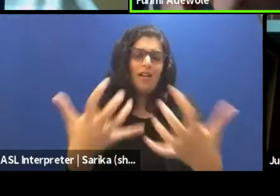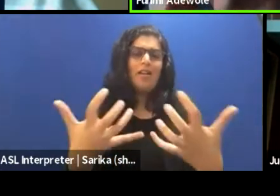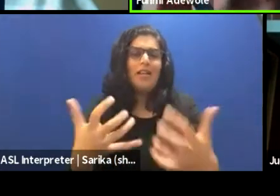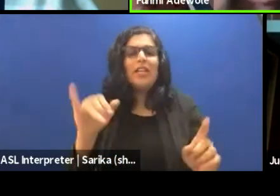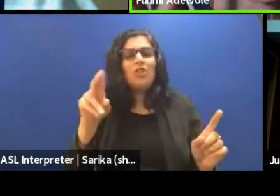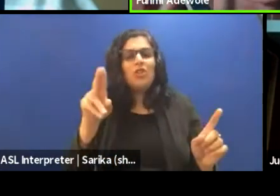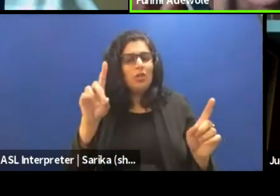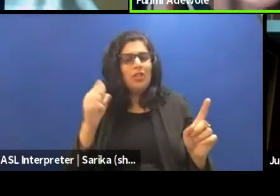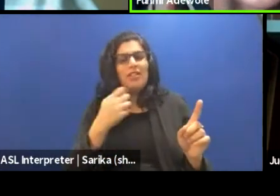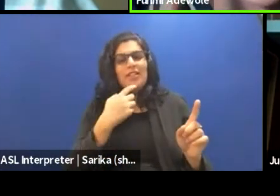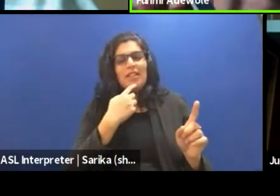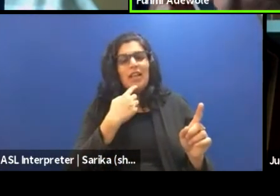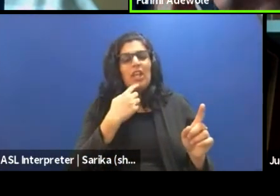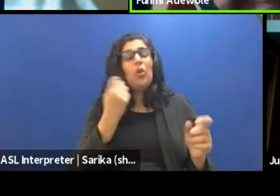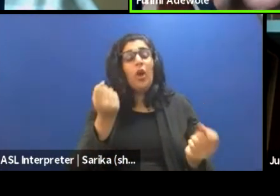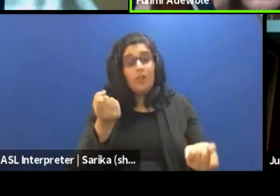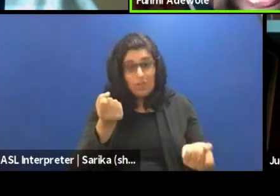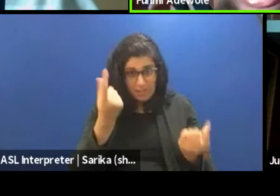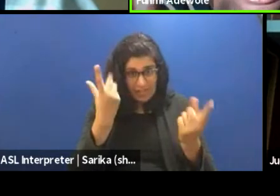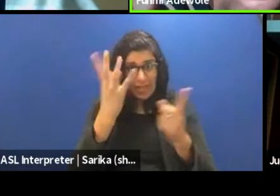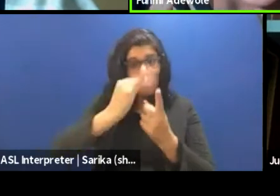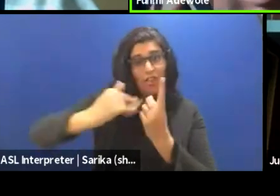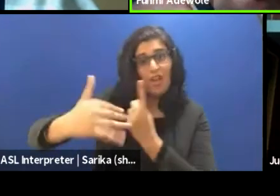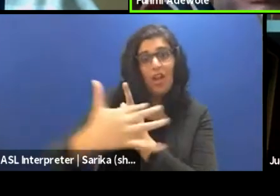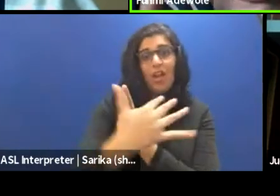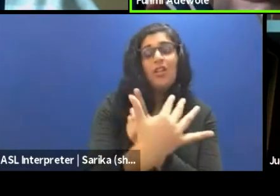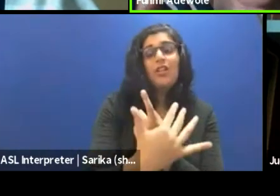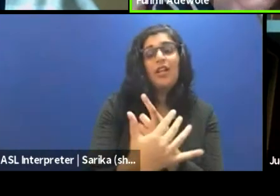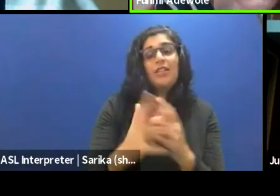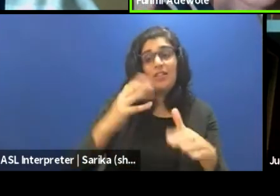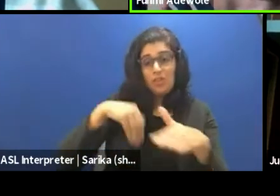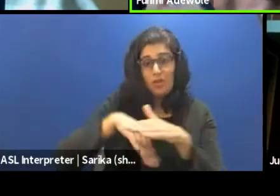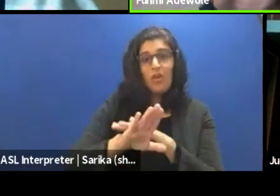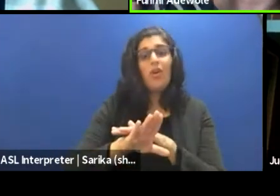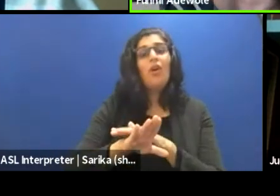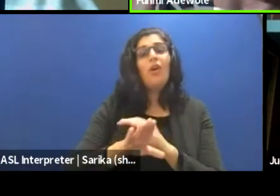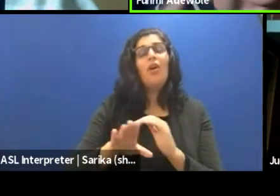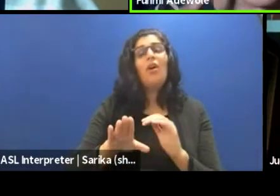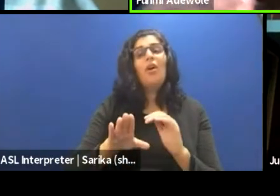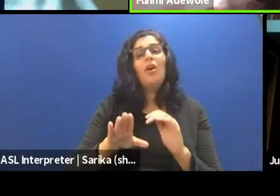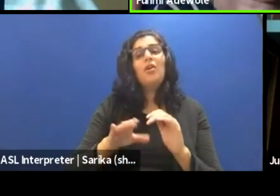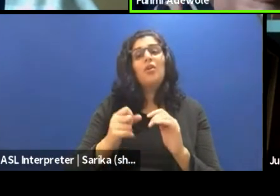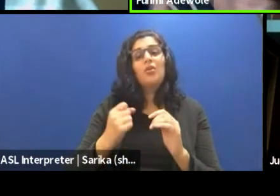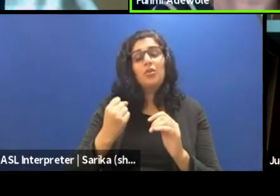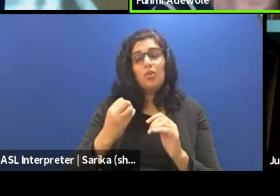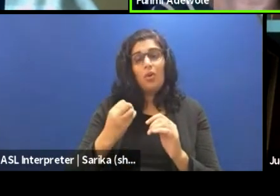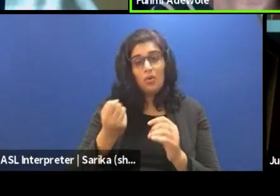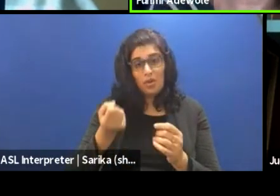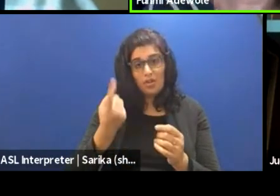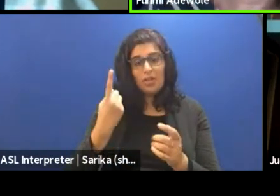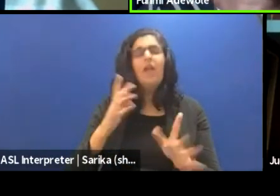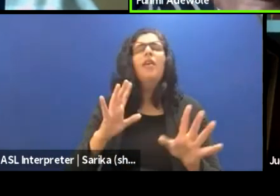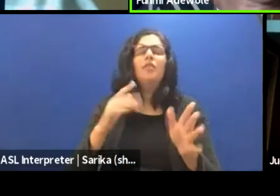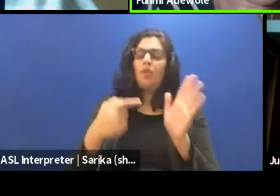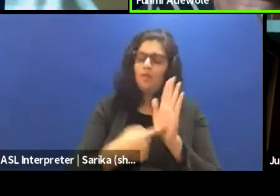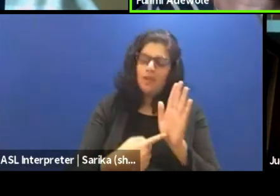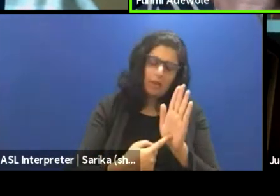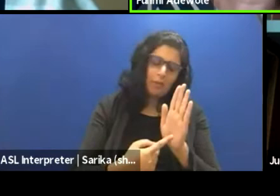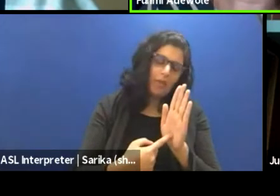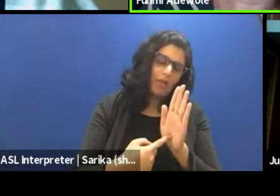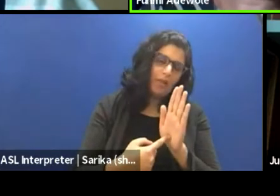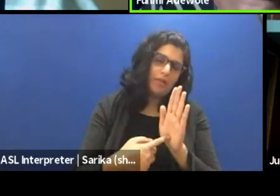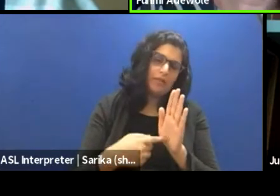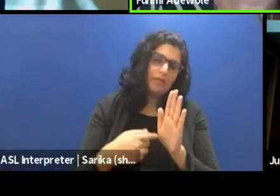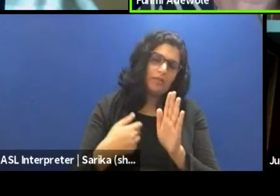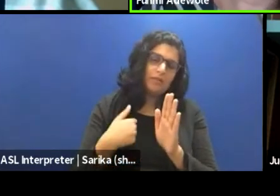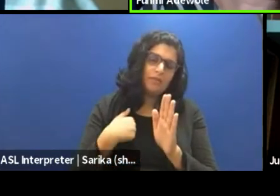you understand the context into which you're entering. And therefore, you understand, for example, I am going